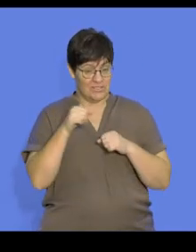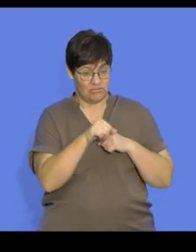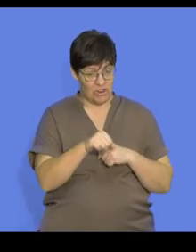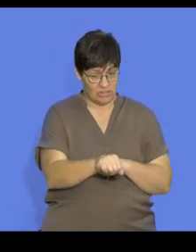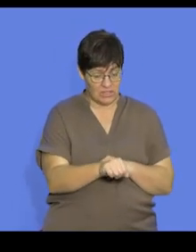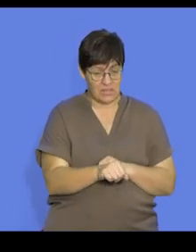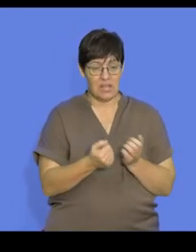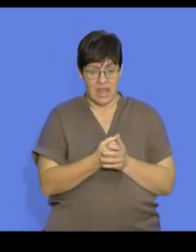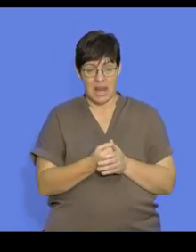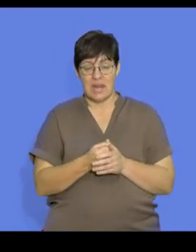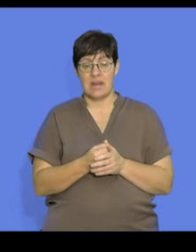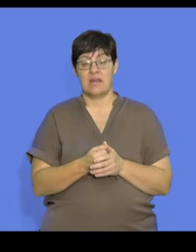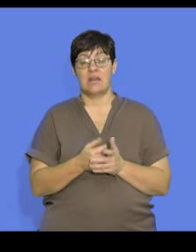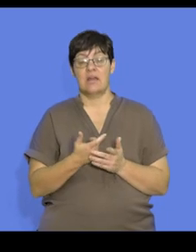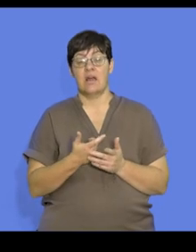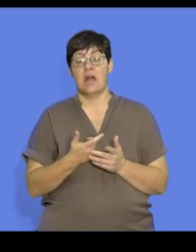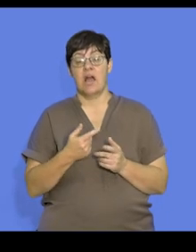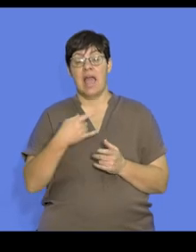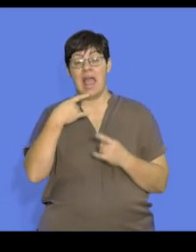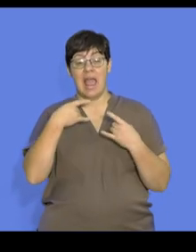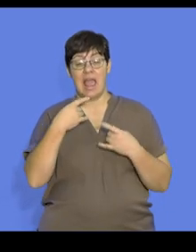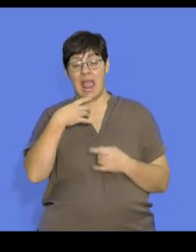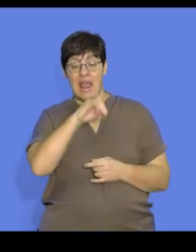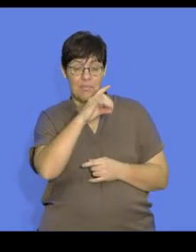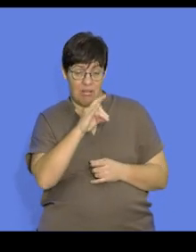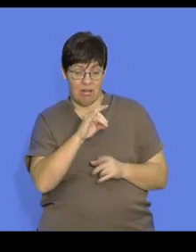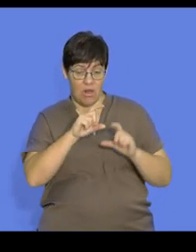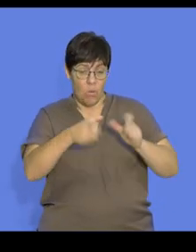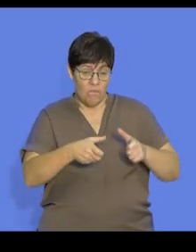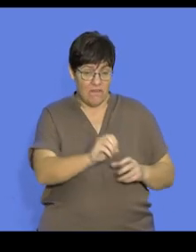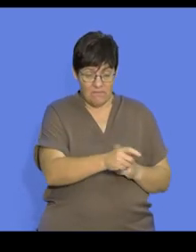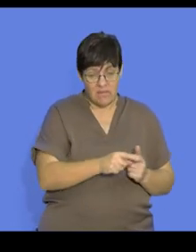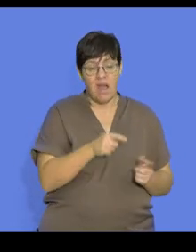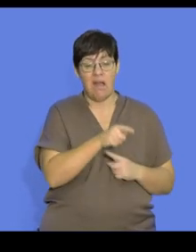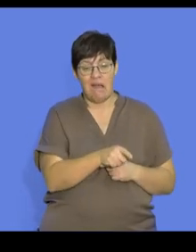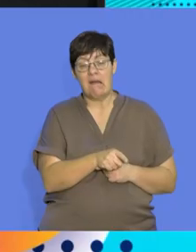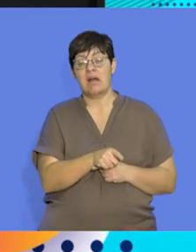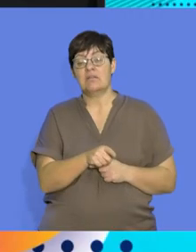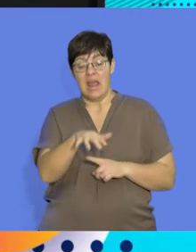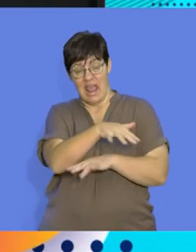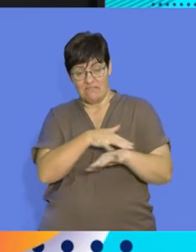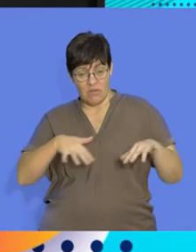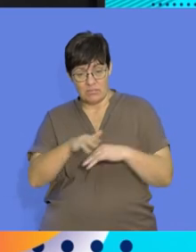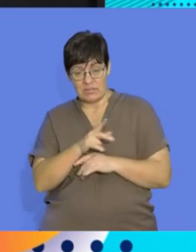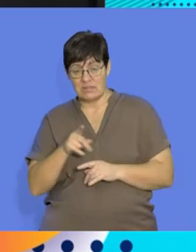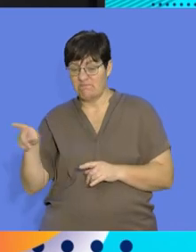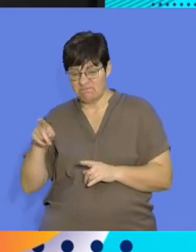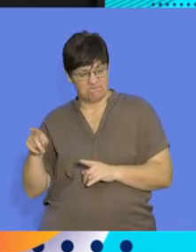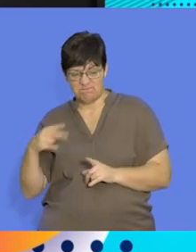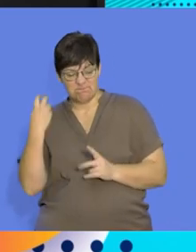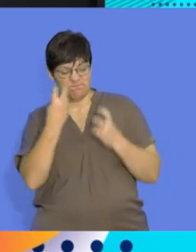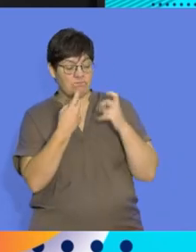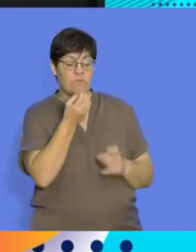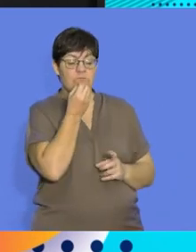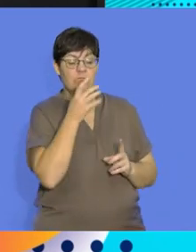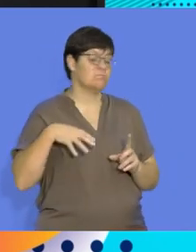strategy in your hooved animals to be able to avoid predation. So one of the challenges in the environments that they face is that predators are